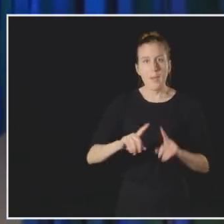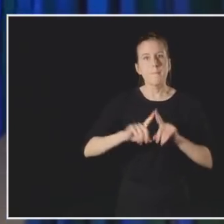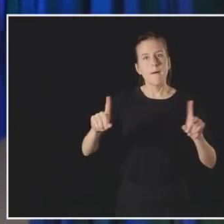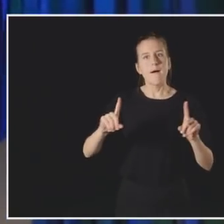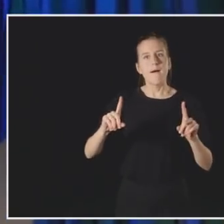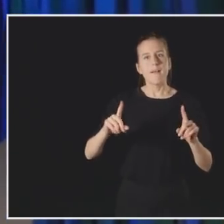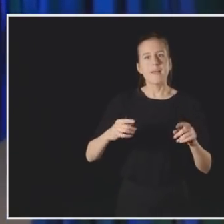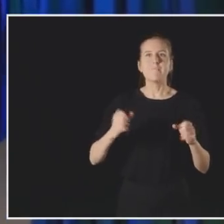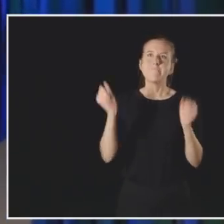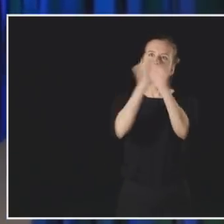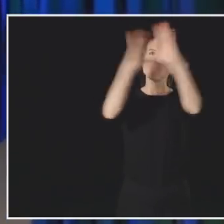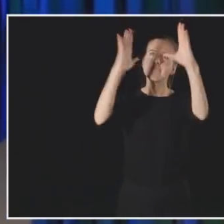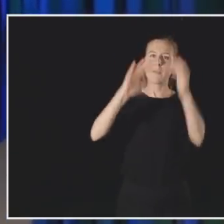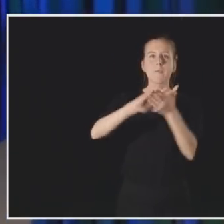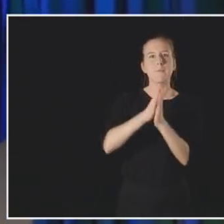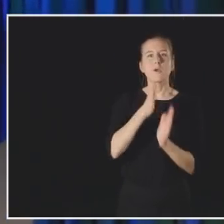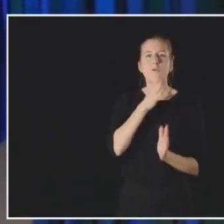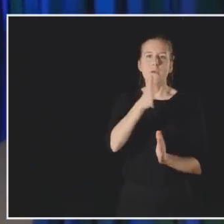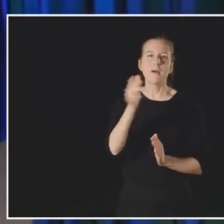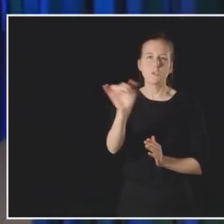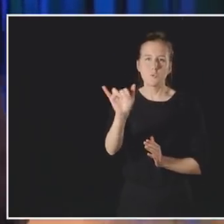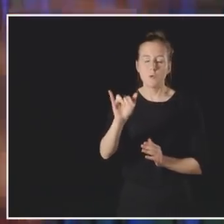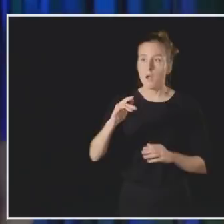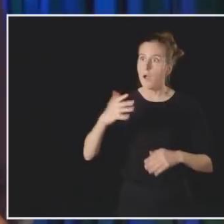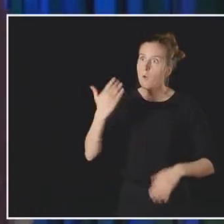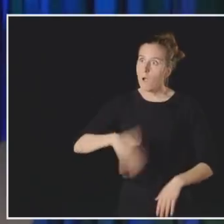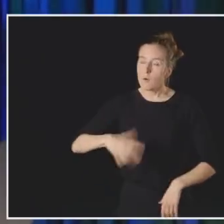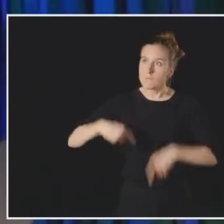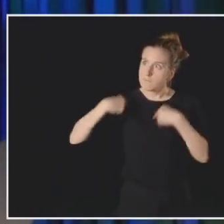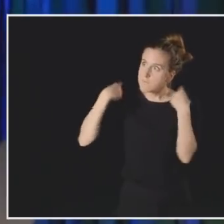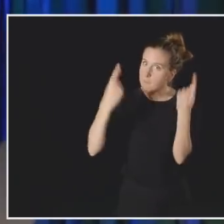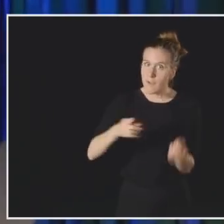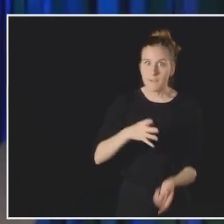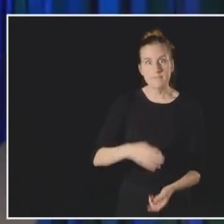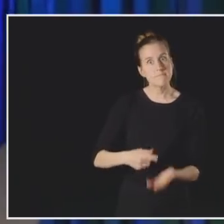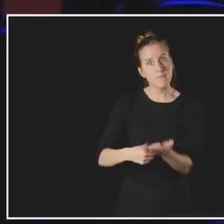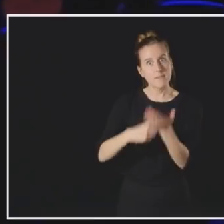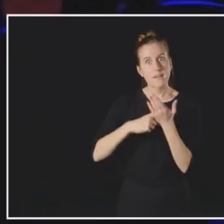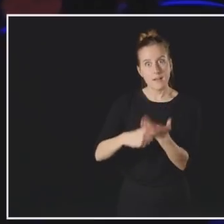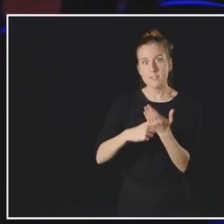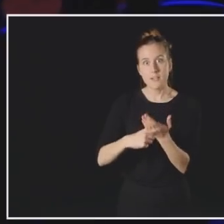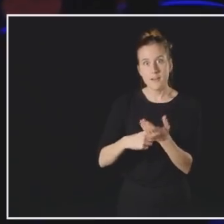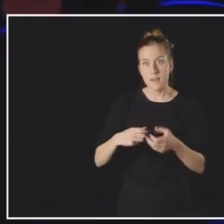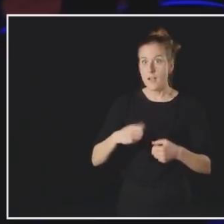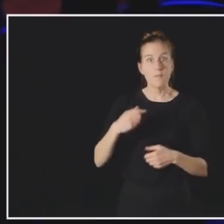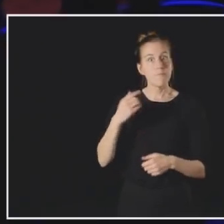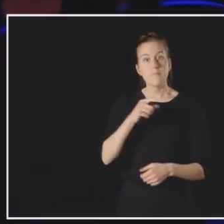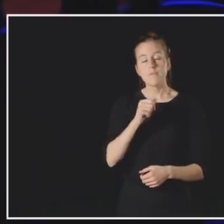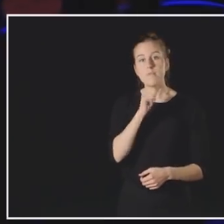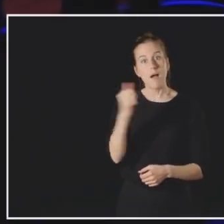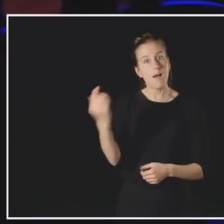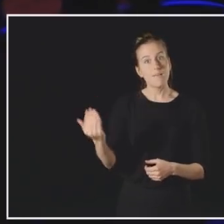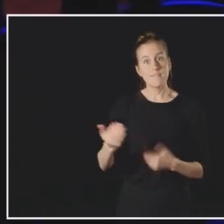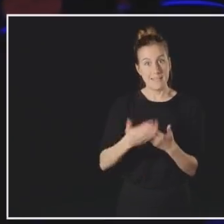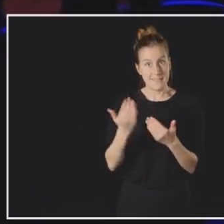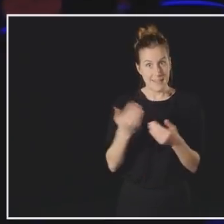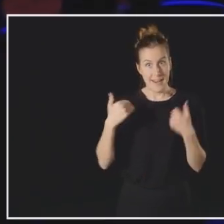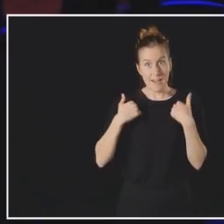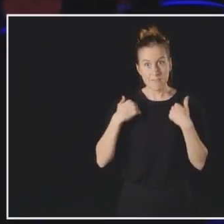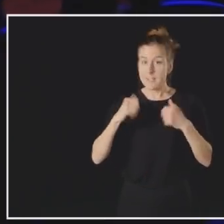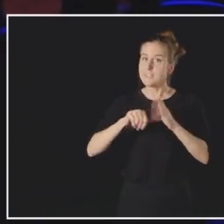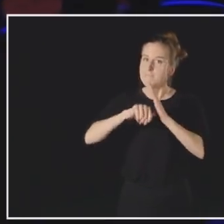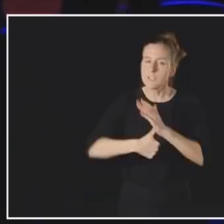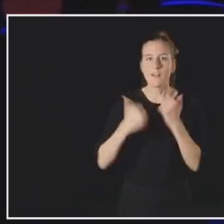Oh, God! It was not always that easy to do that talk, especially in front of hundreds of people.